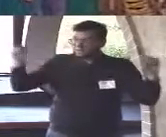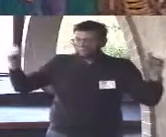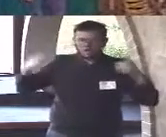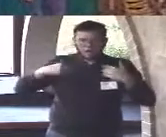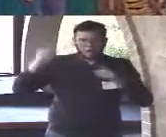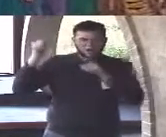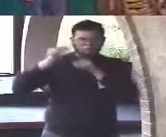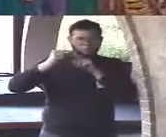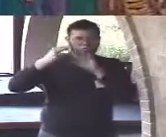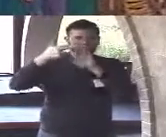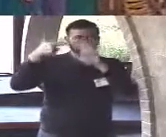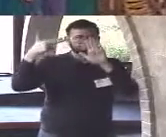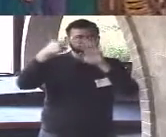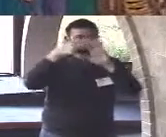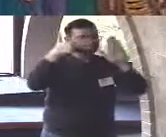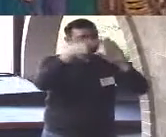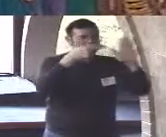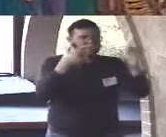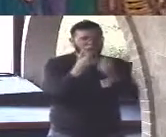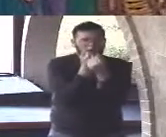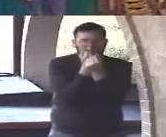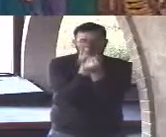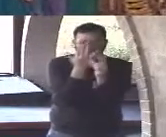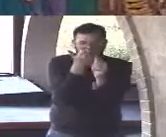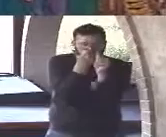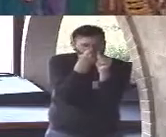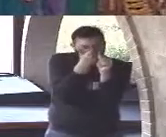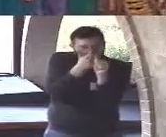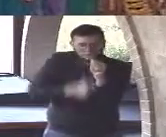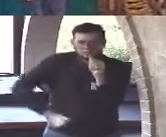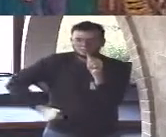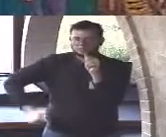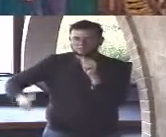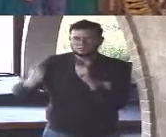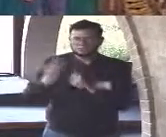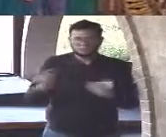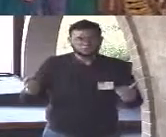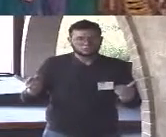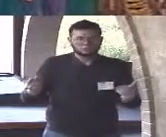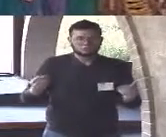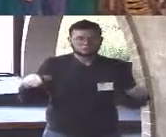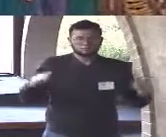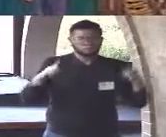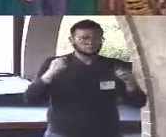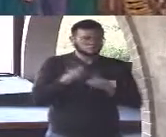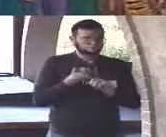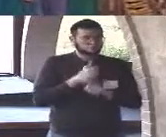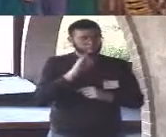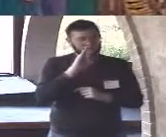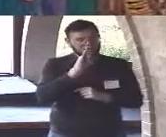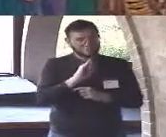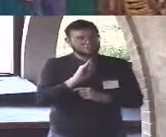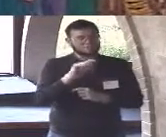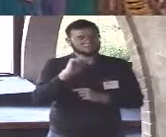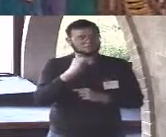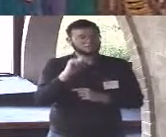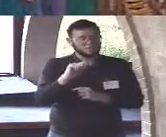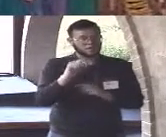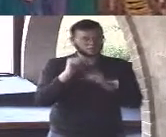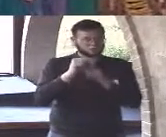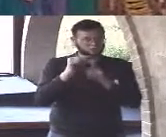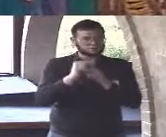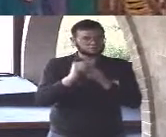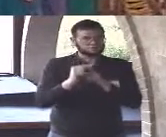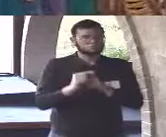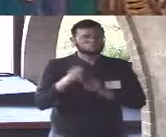absolutely everything is text Jacques Derrida the famous 20th century French philosopher and